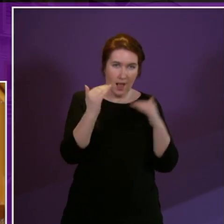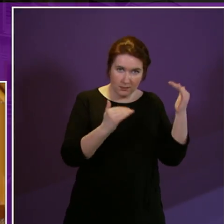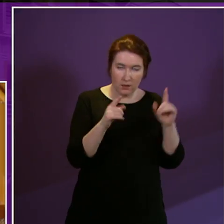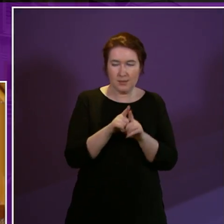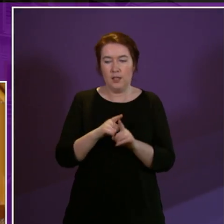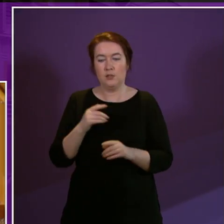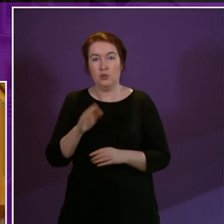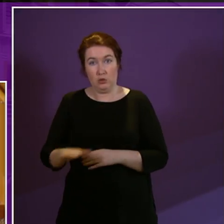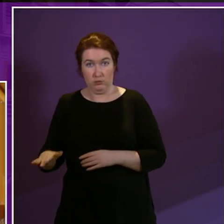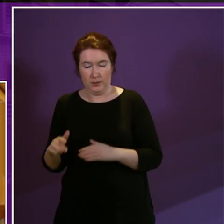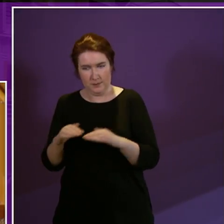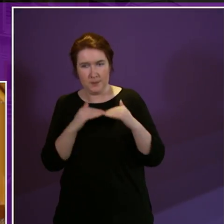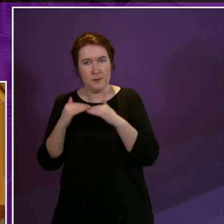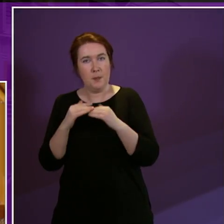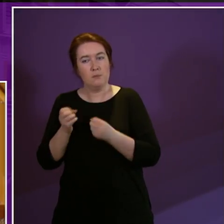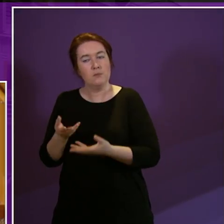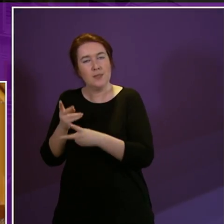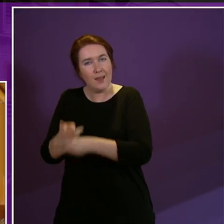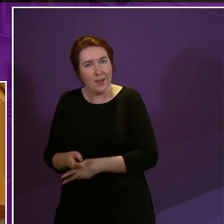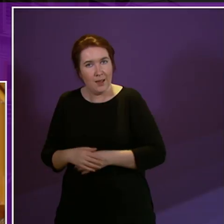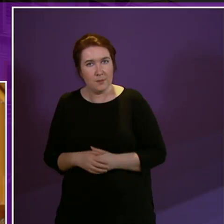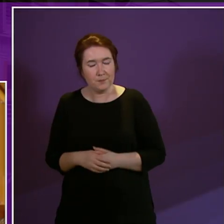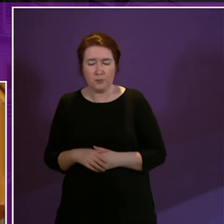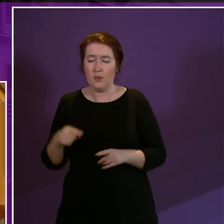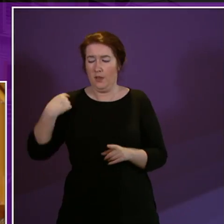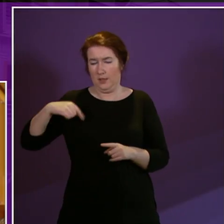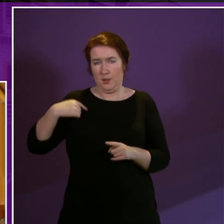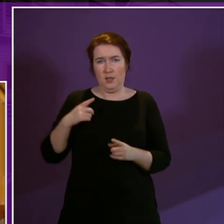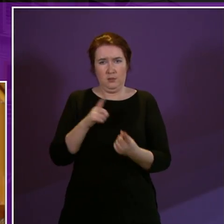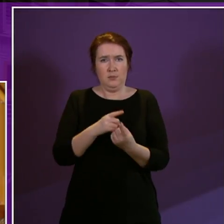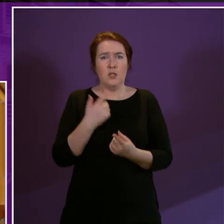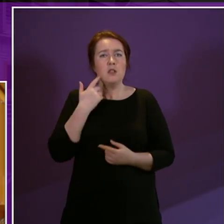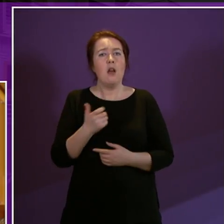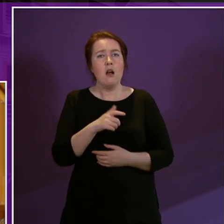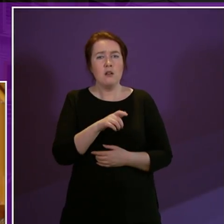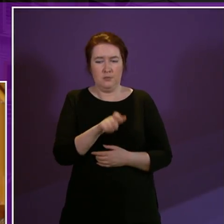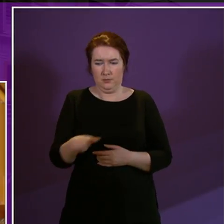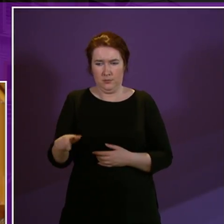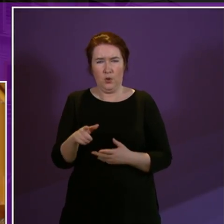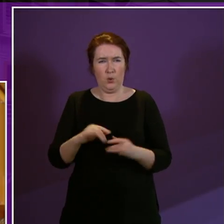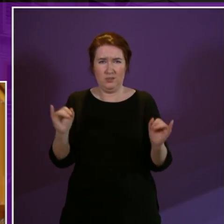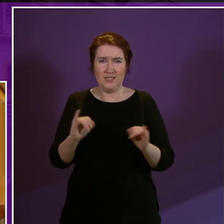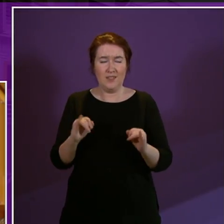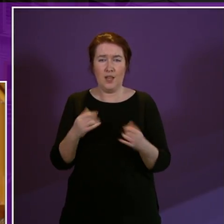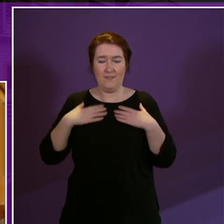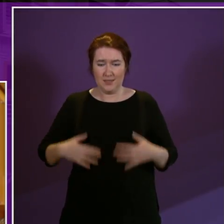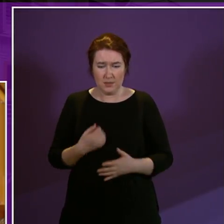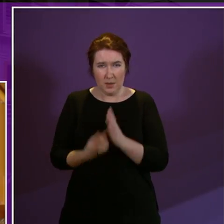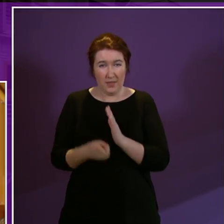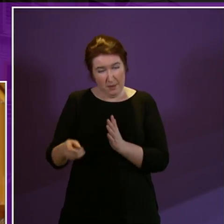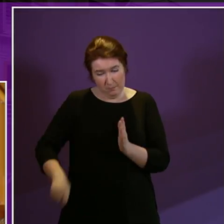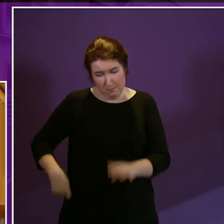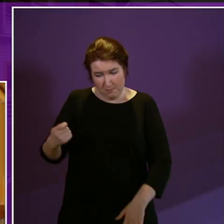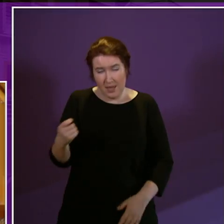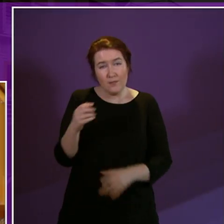adults earlier this week I also met with a number of young constituents with severe physical disabilities who have to pay for their social